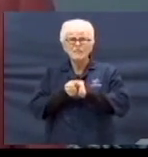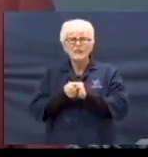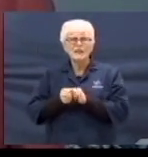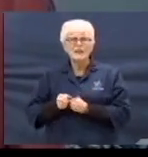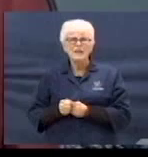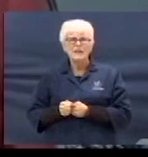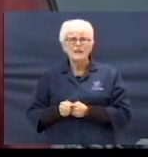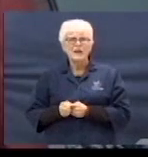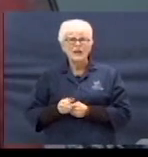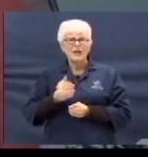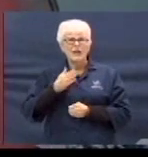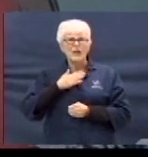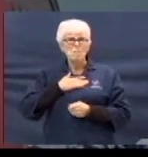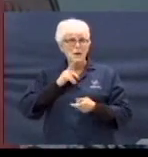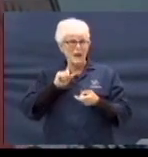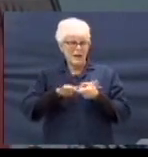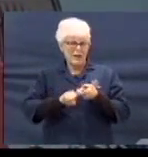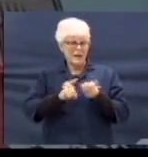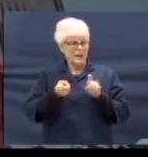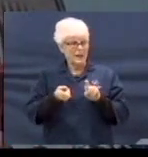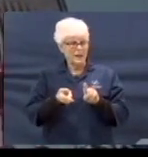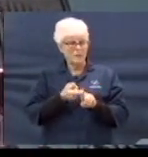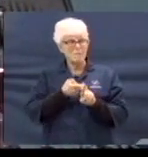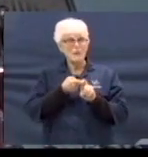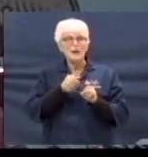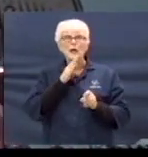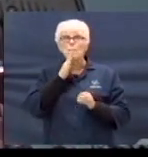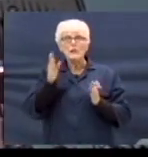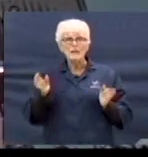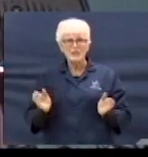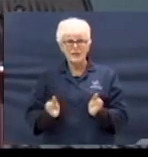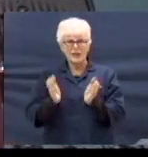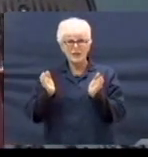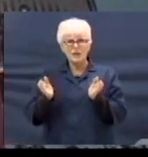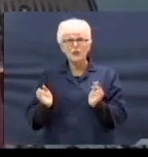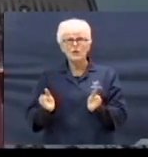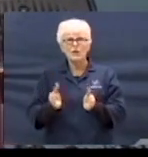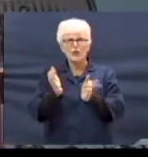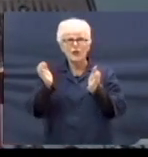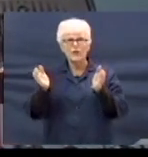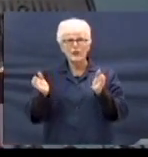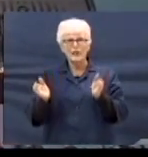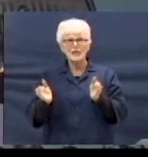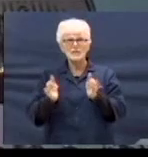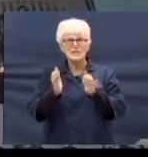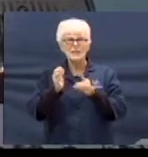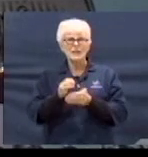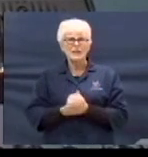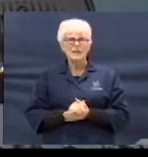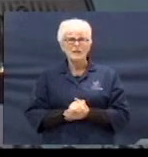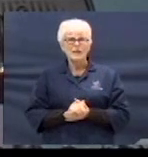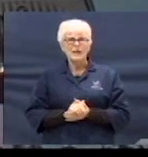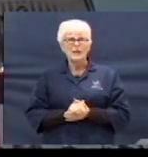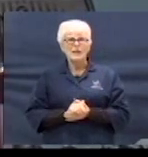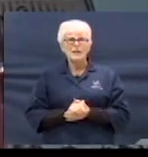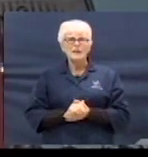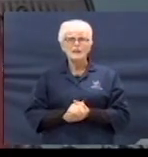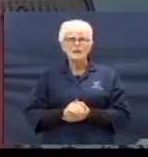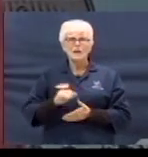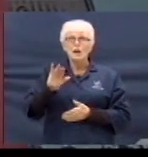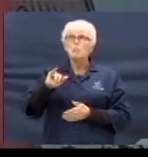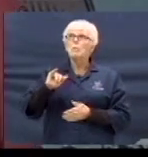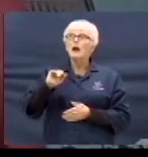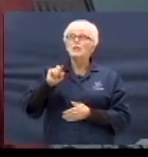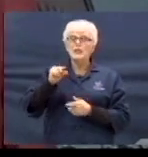My friend, be encouraged by these